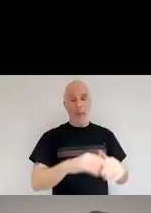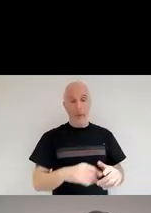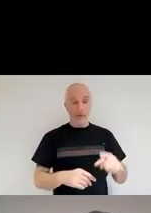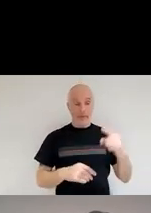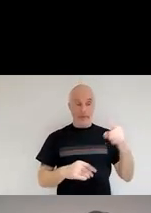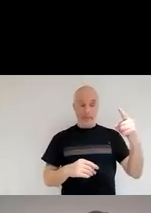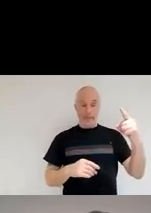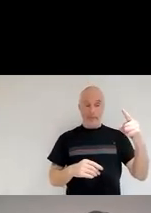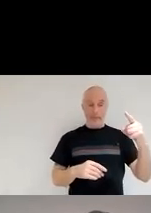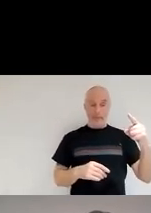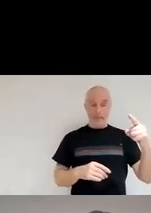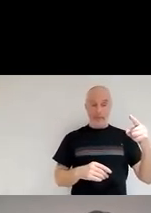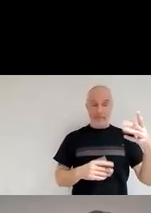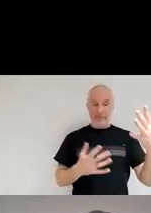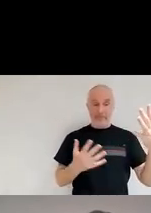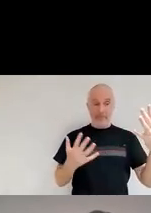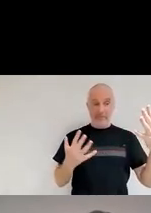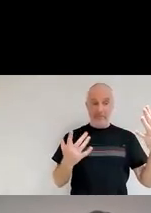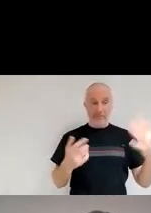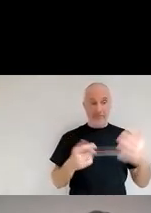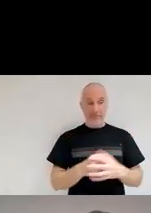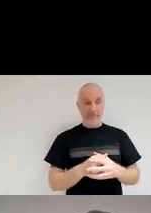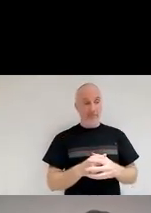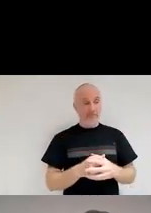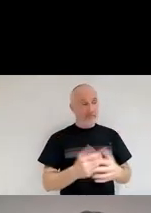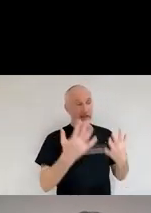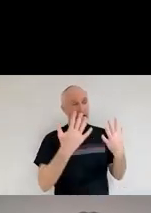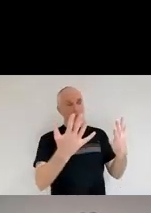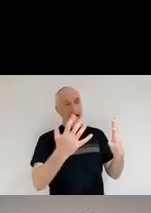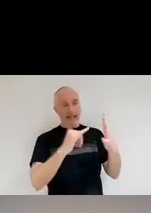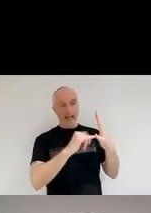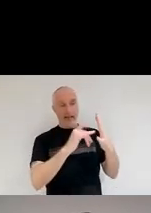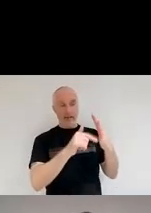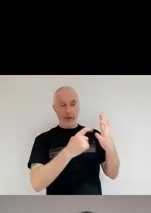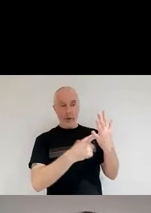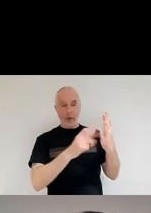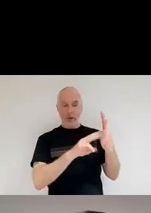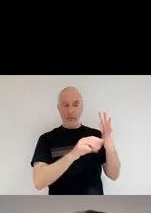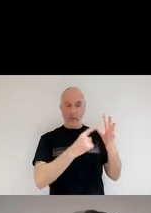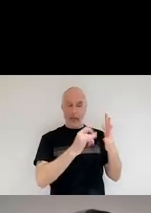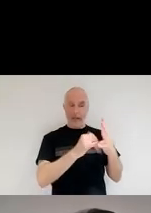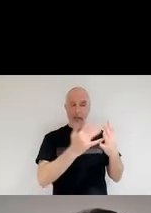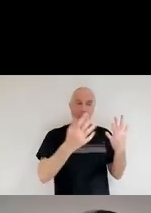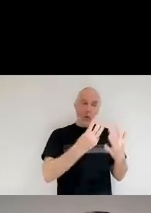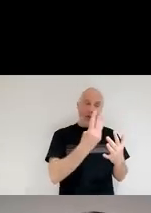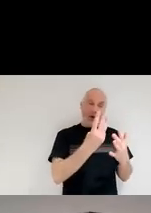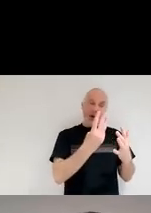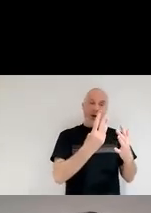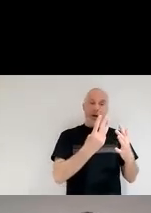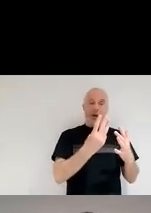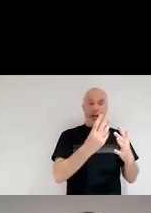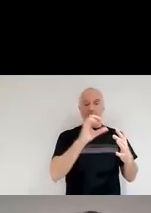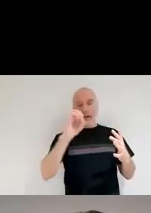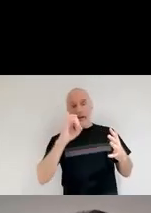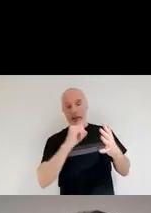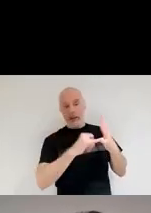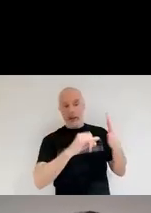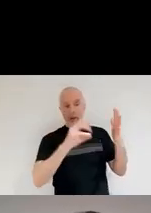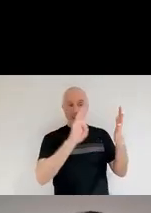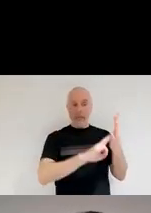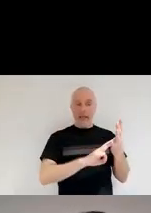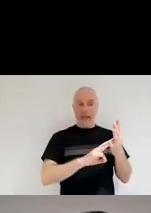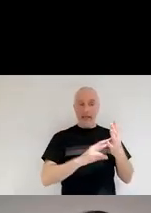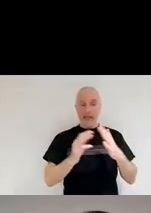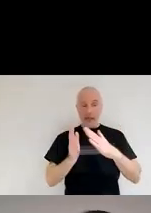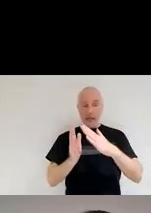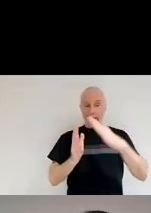example, 10 solar masses or even 30 solar masses, then you can get the whole of the evolution just happening in a few hundred